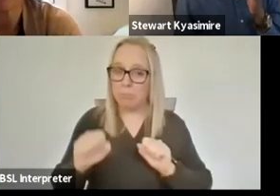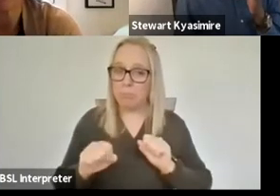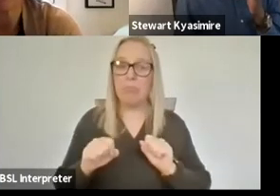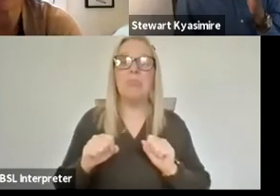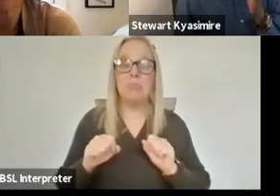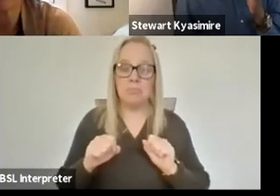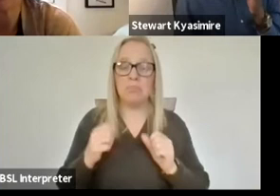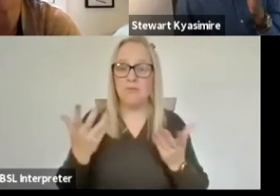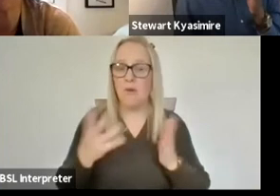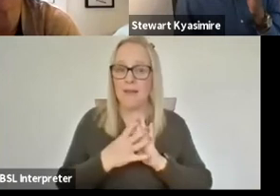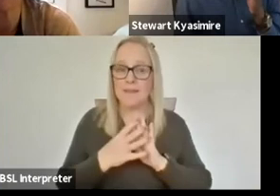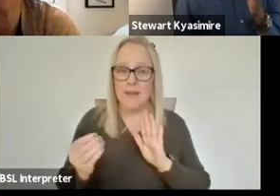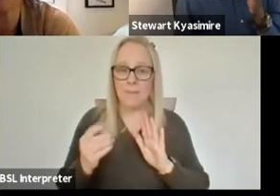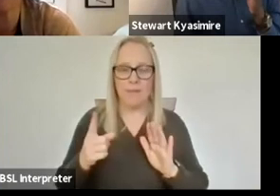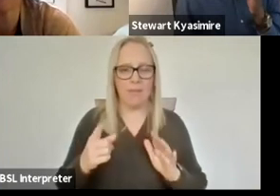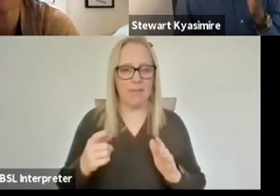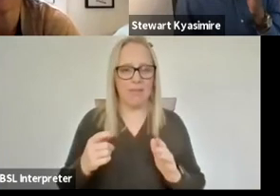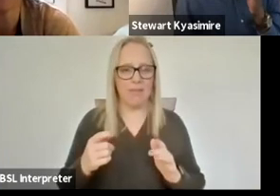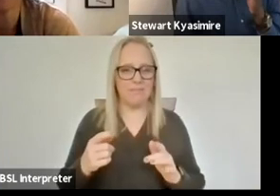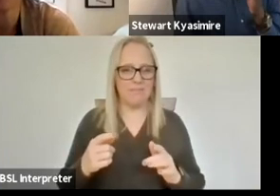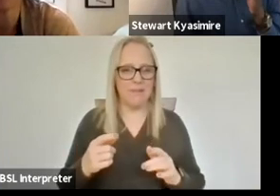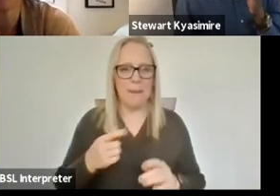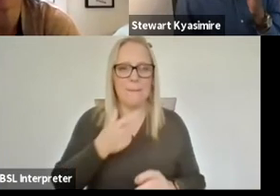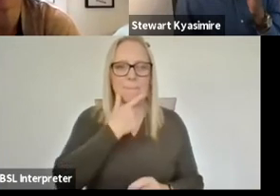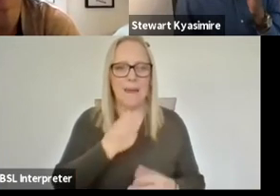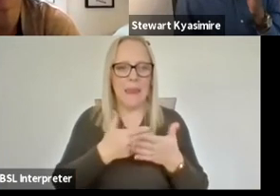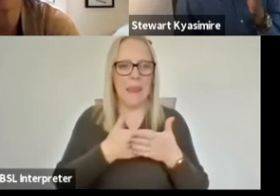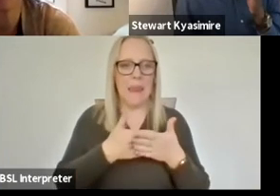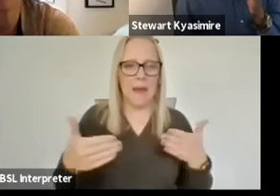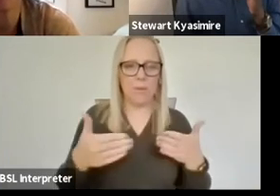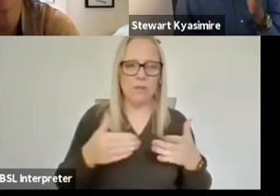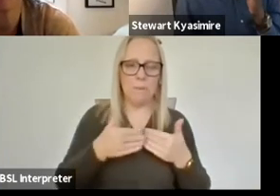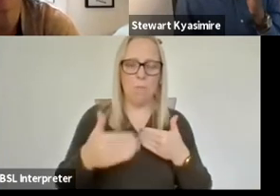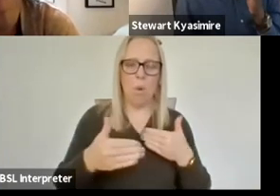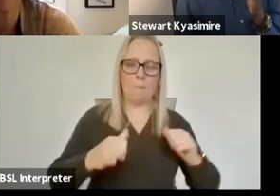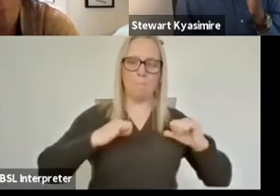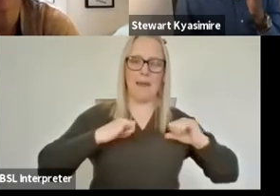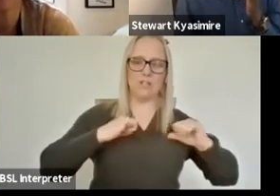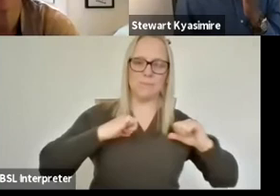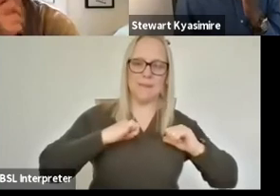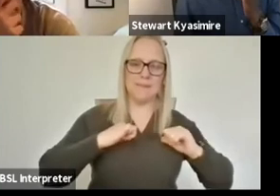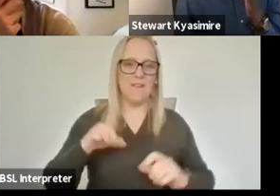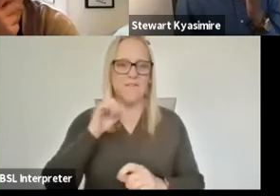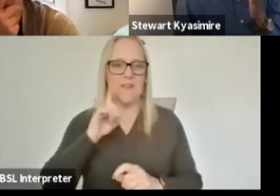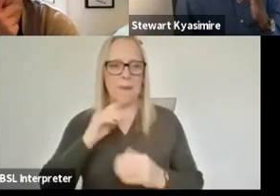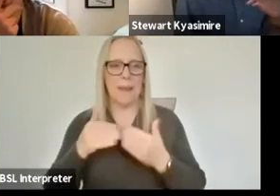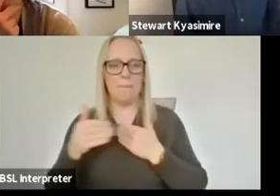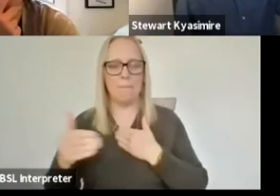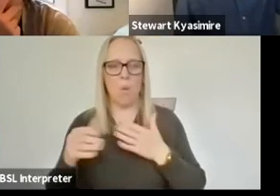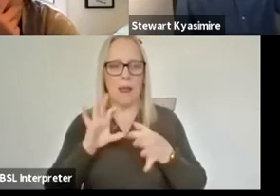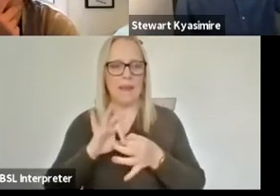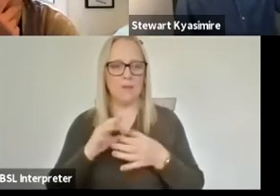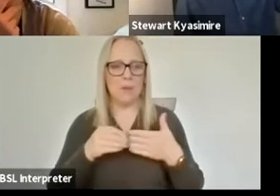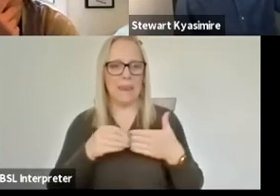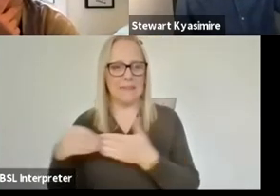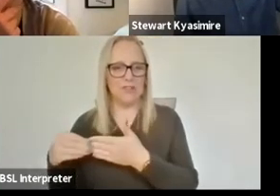uh feeling that that that male language is management speak and female language is is more around leadership uh i